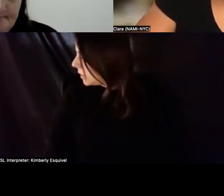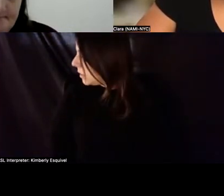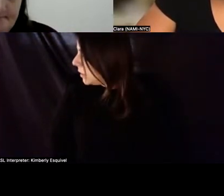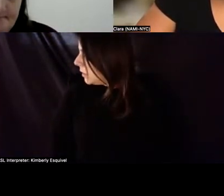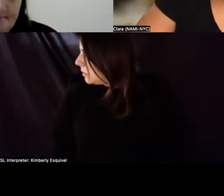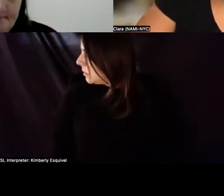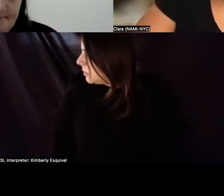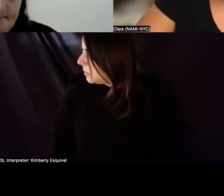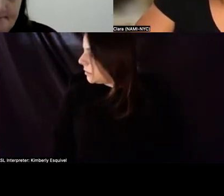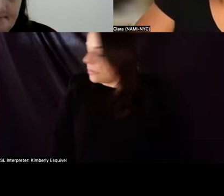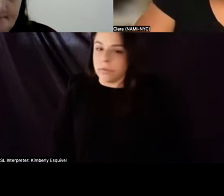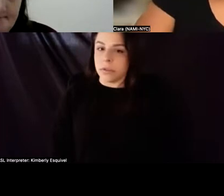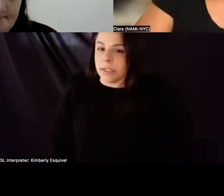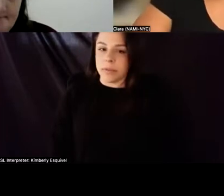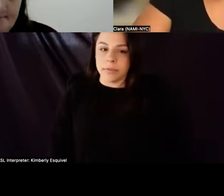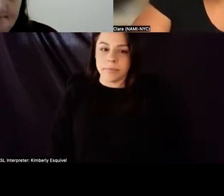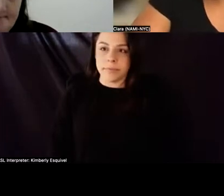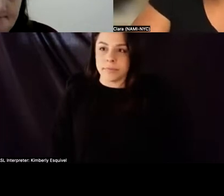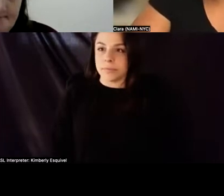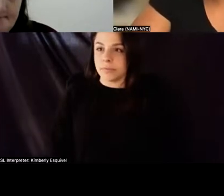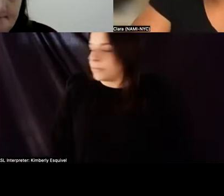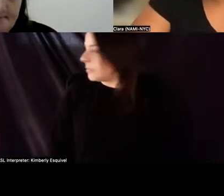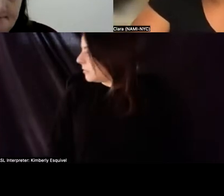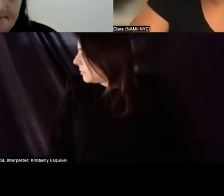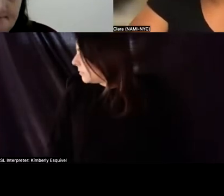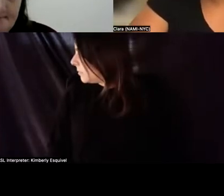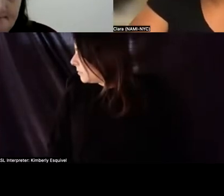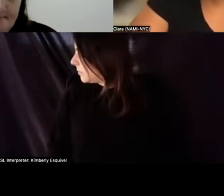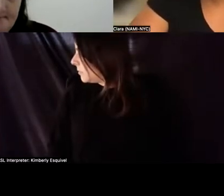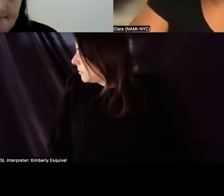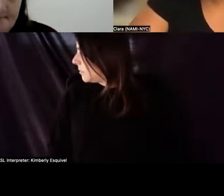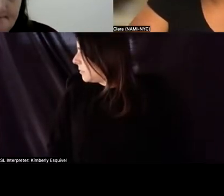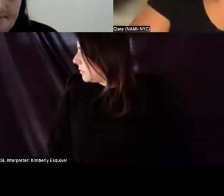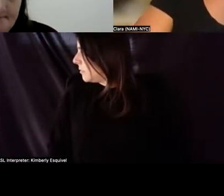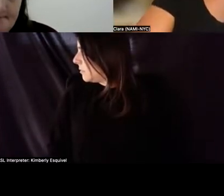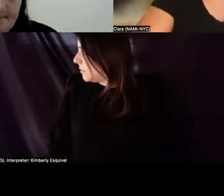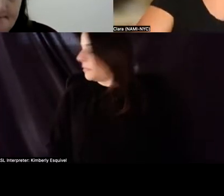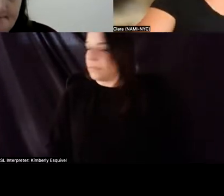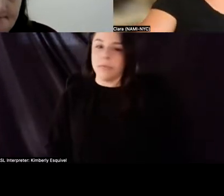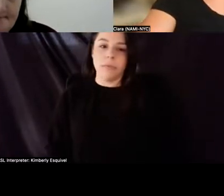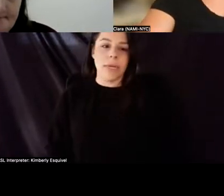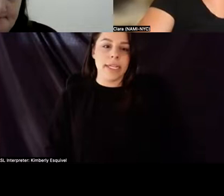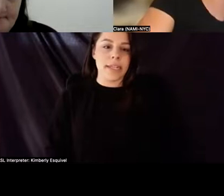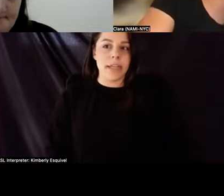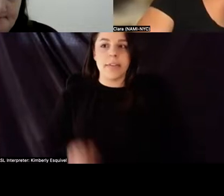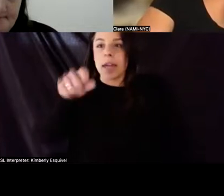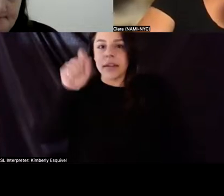Let's see. Yeah. Try. Oh, there we go. We should be able to hear you now. Hi. Yes. It finally kicked in.